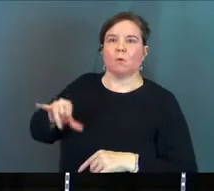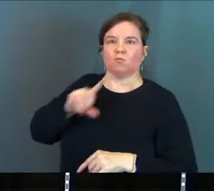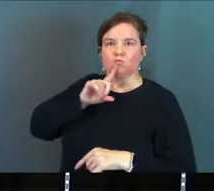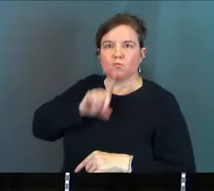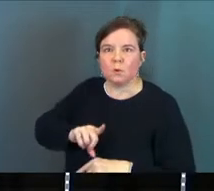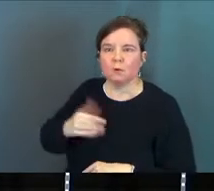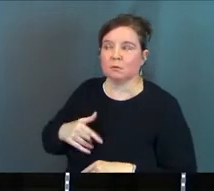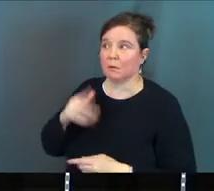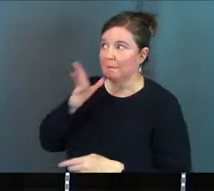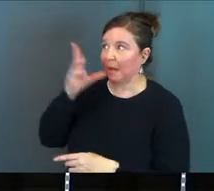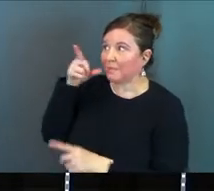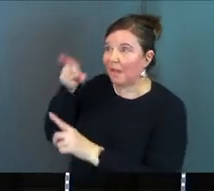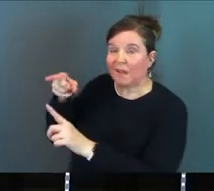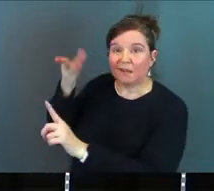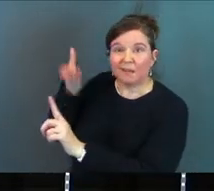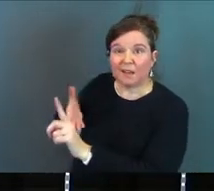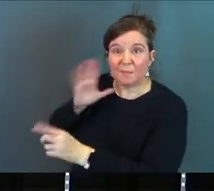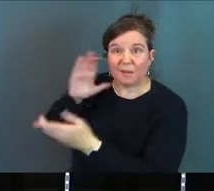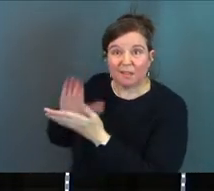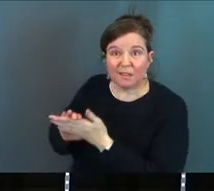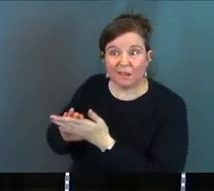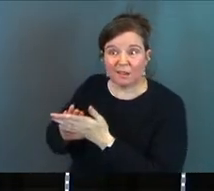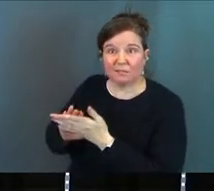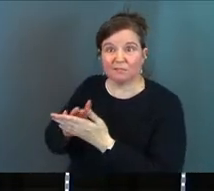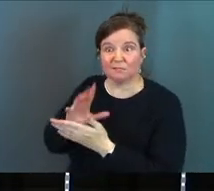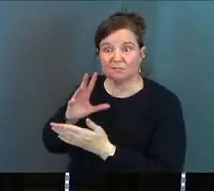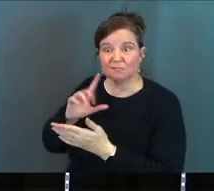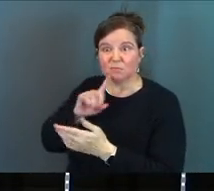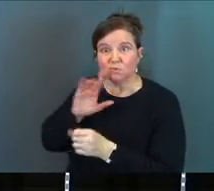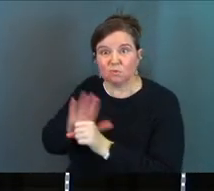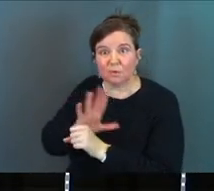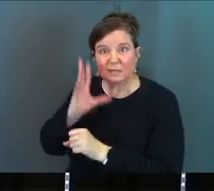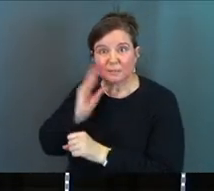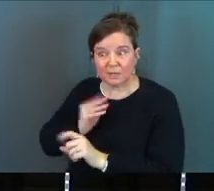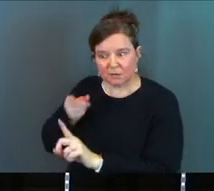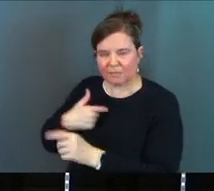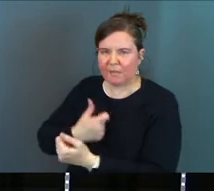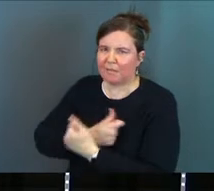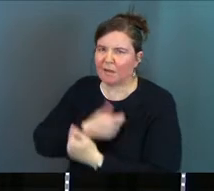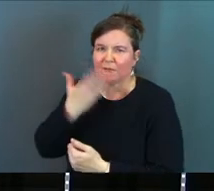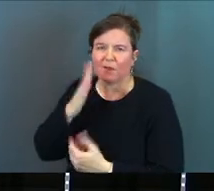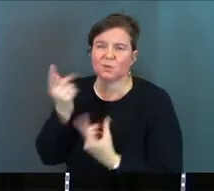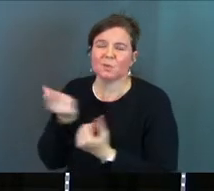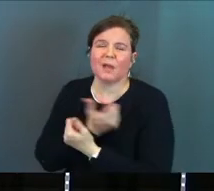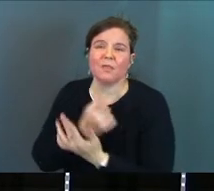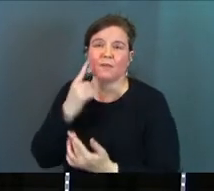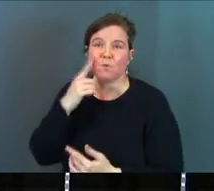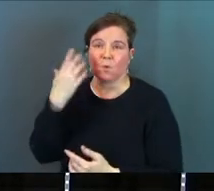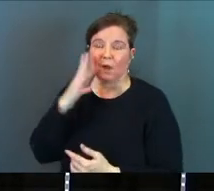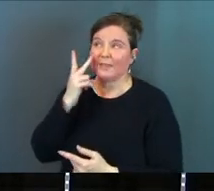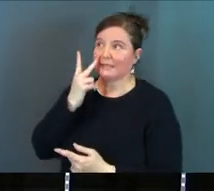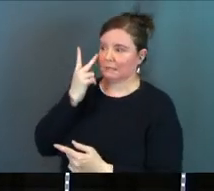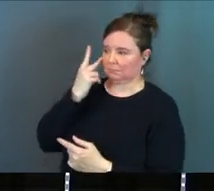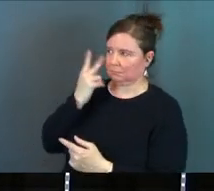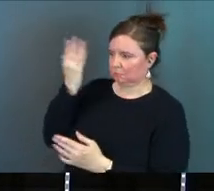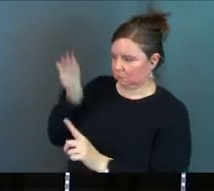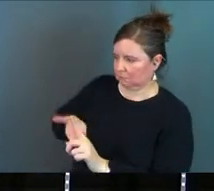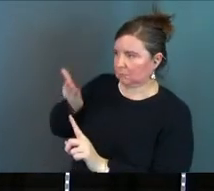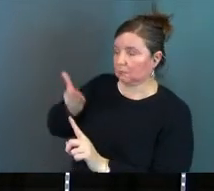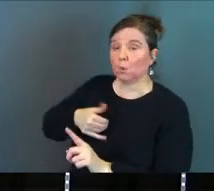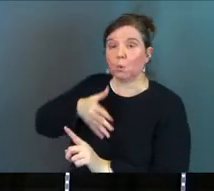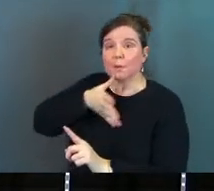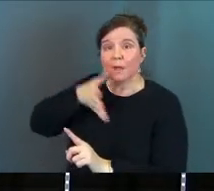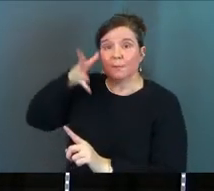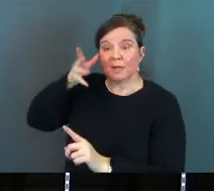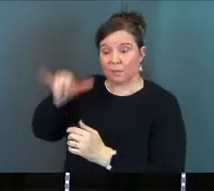Mom and dad believe this. Mom and dad live it. They love God. They'll do anything for God. And so when